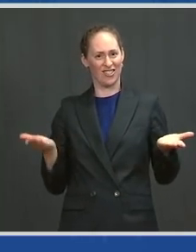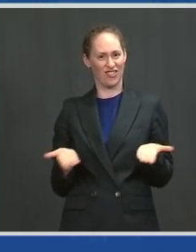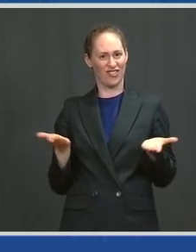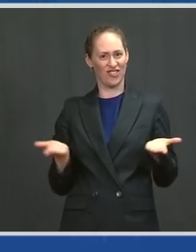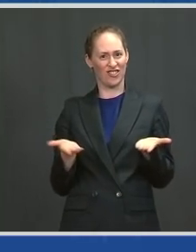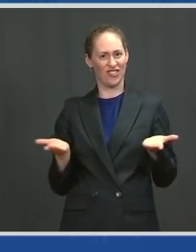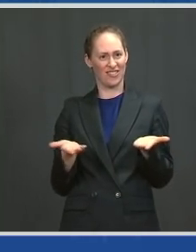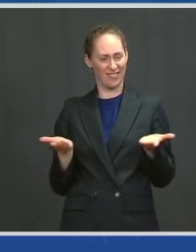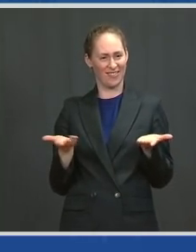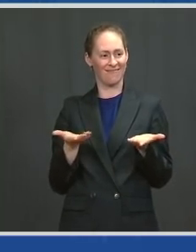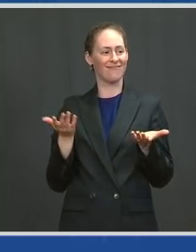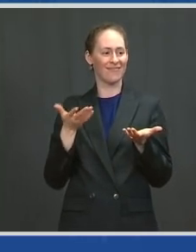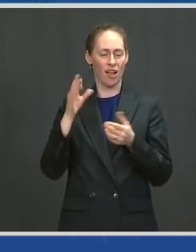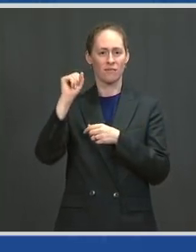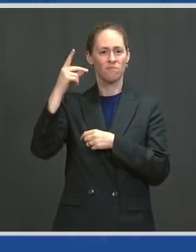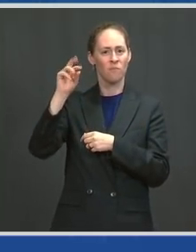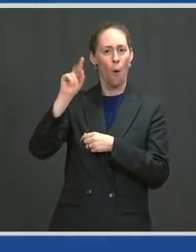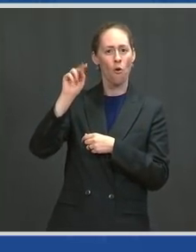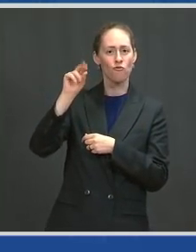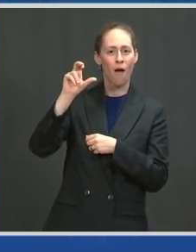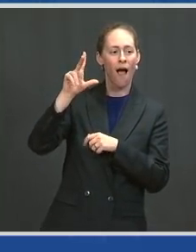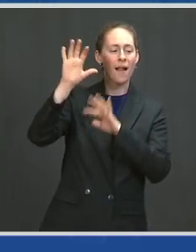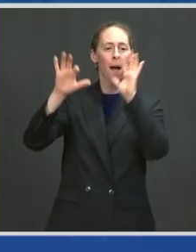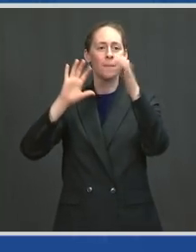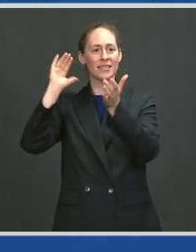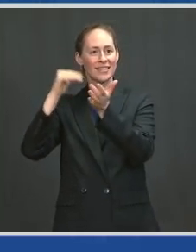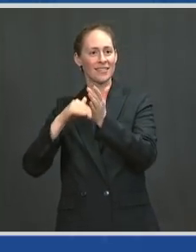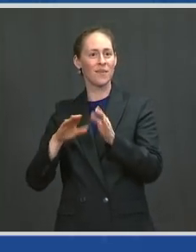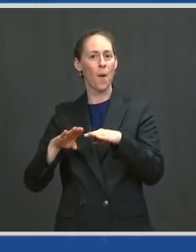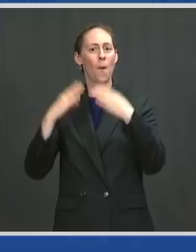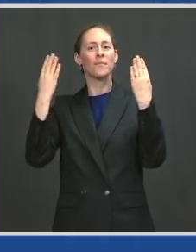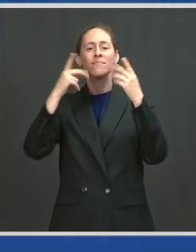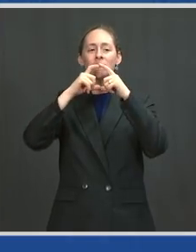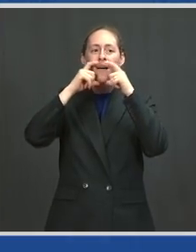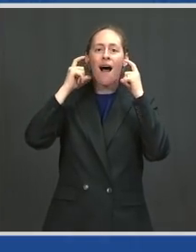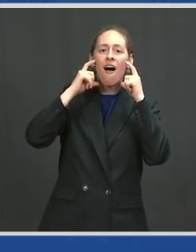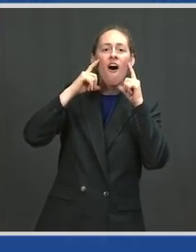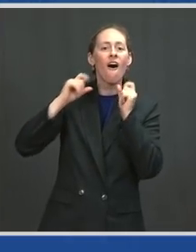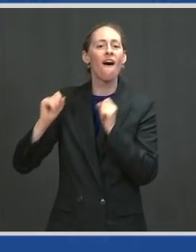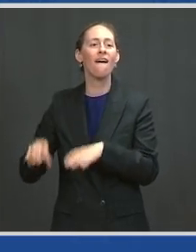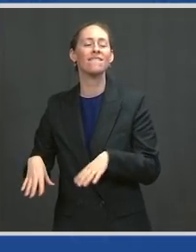with smiles, with our masks off. And I'm about to do this 60-foot wall.